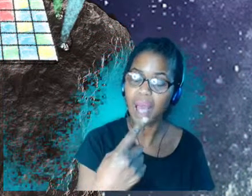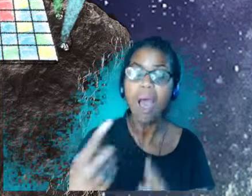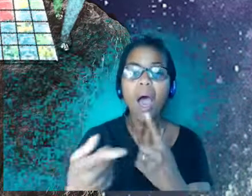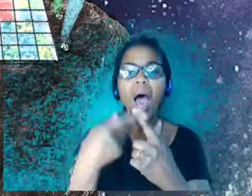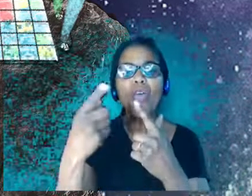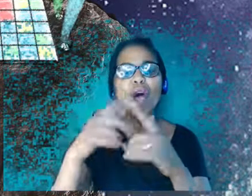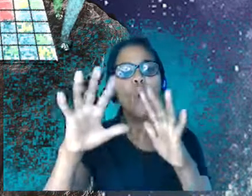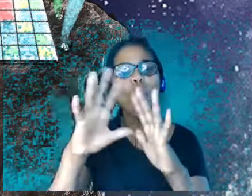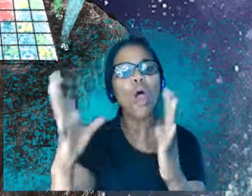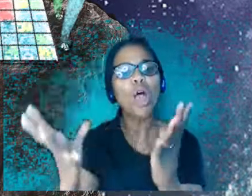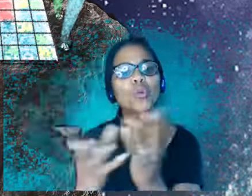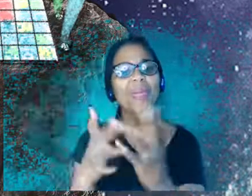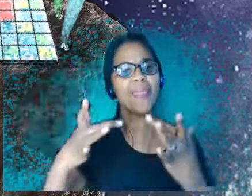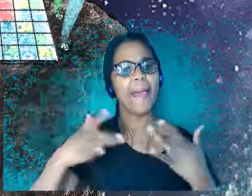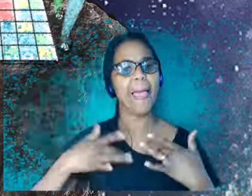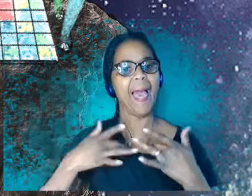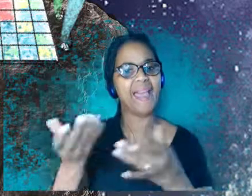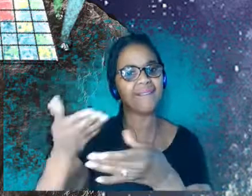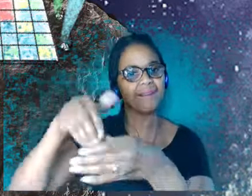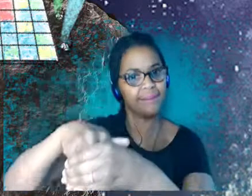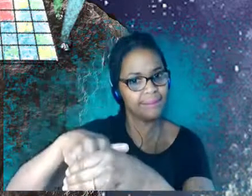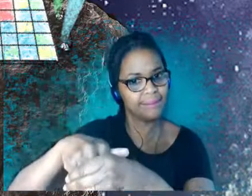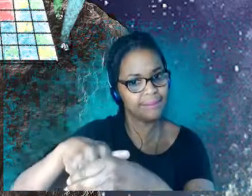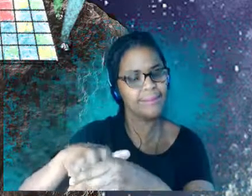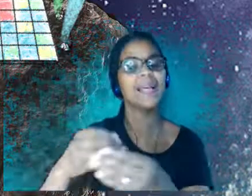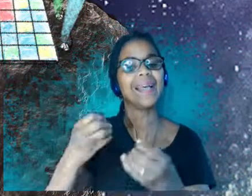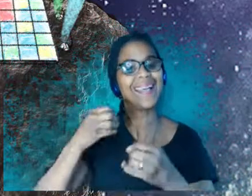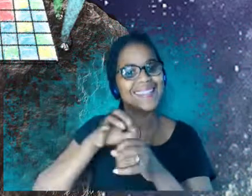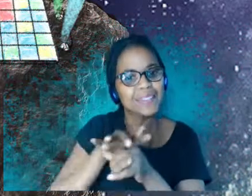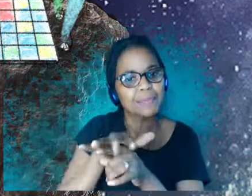And what would you say is your major difference?